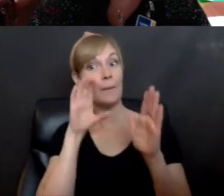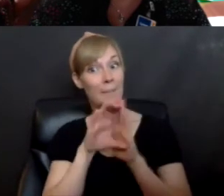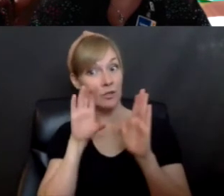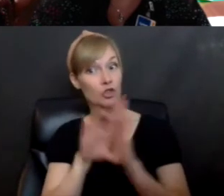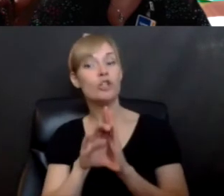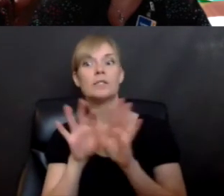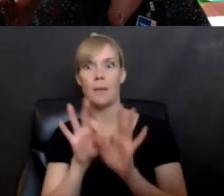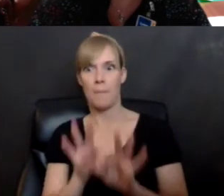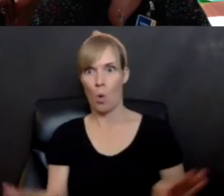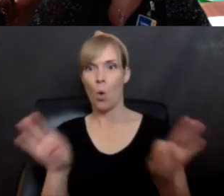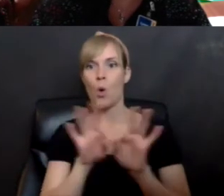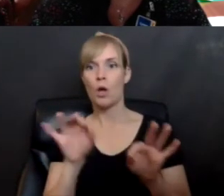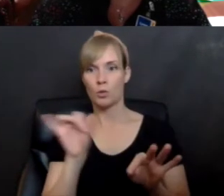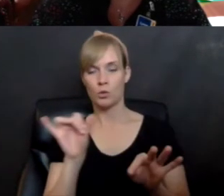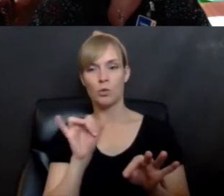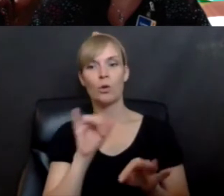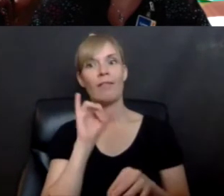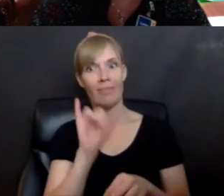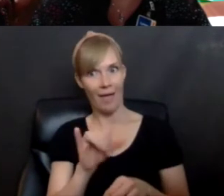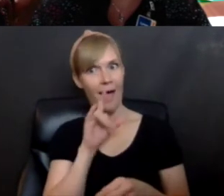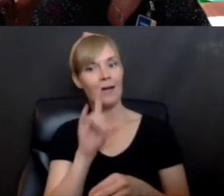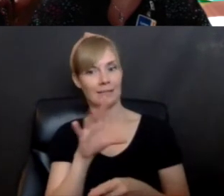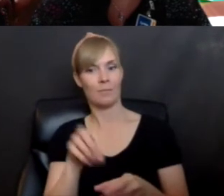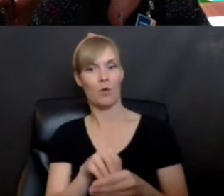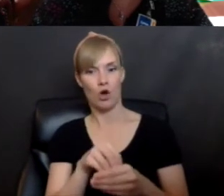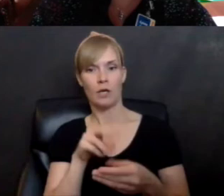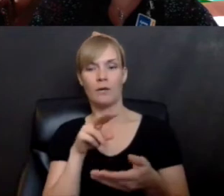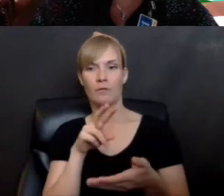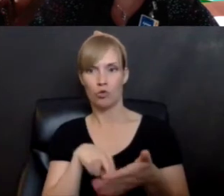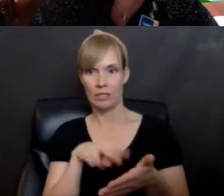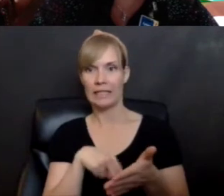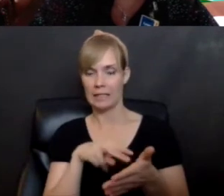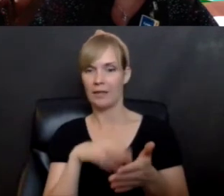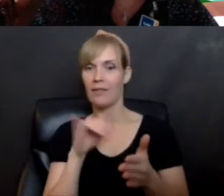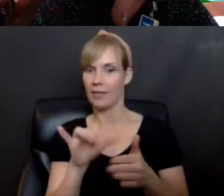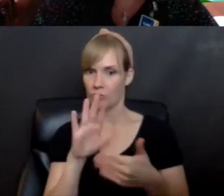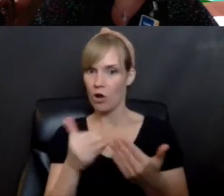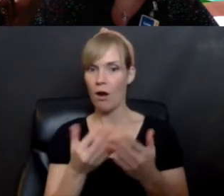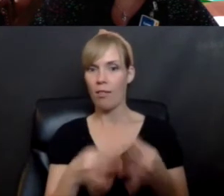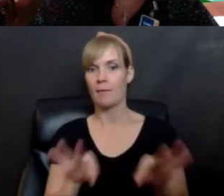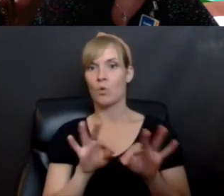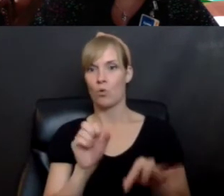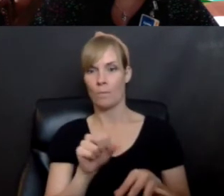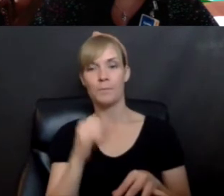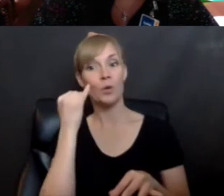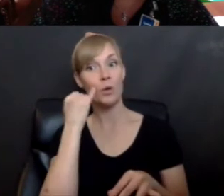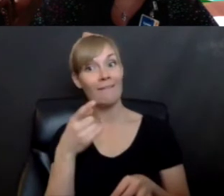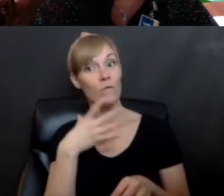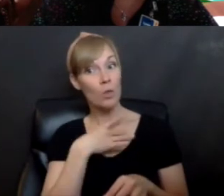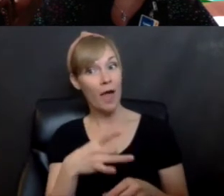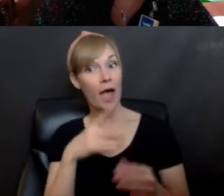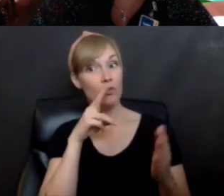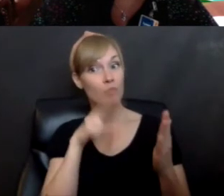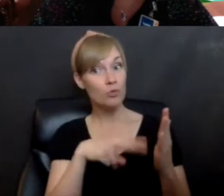these days, right? It's all part of reading and they're all important. So if you love to read the pictures and you love to read